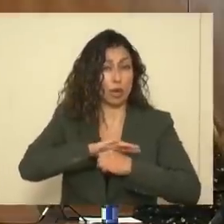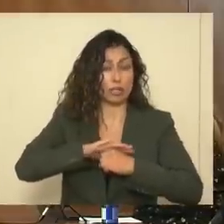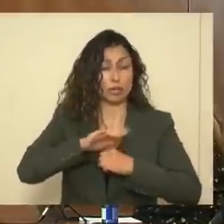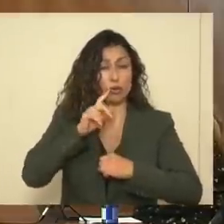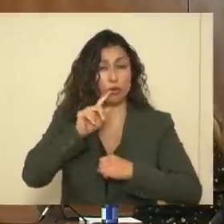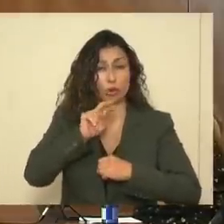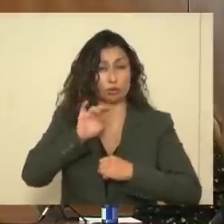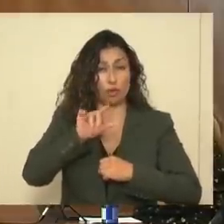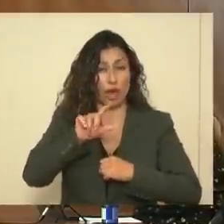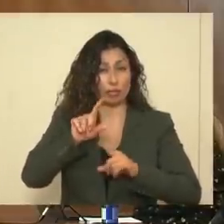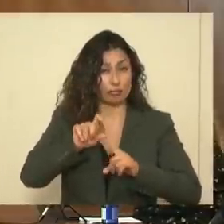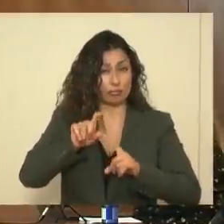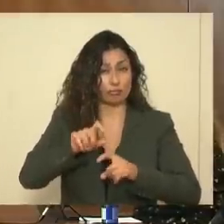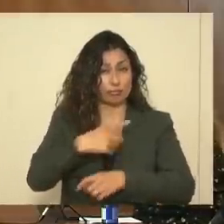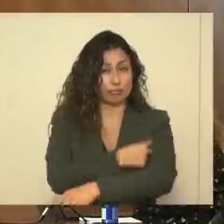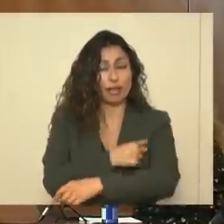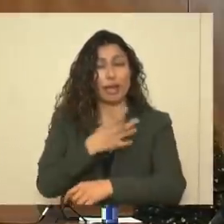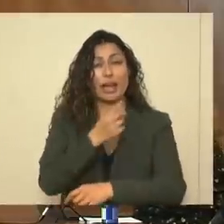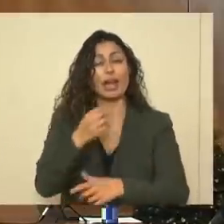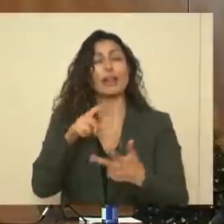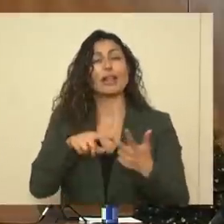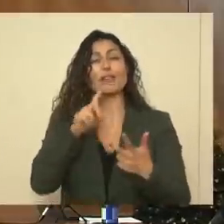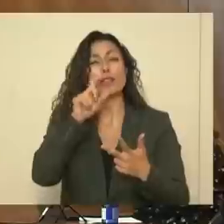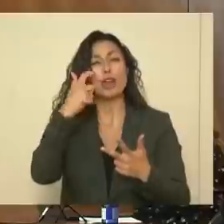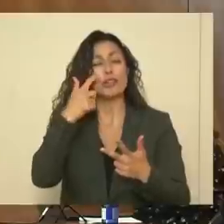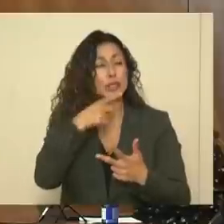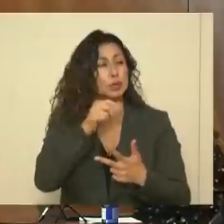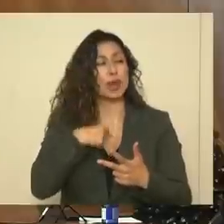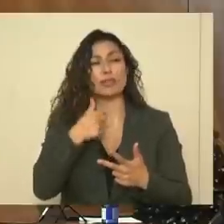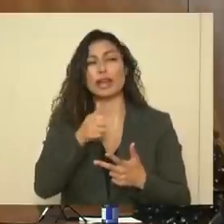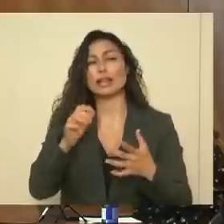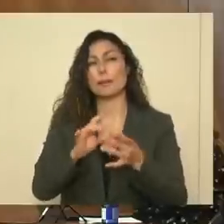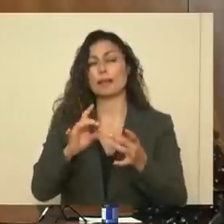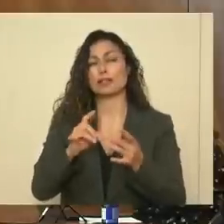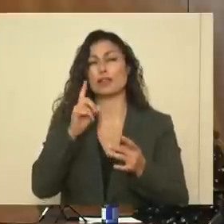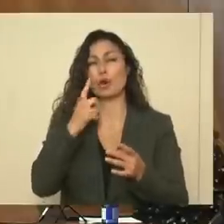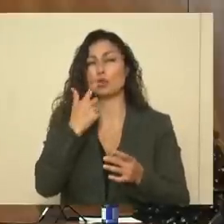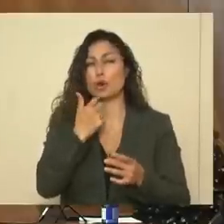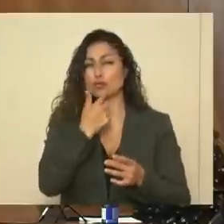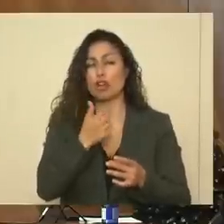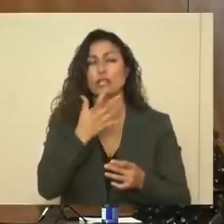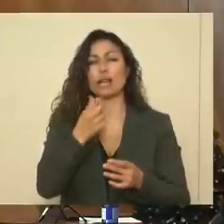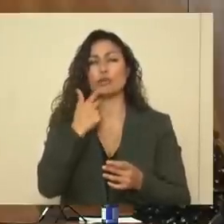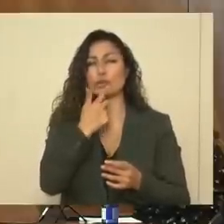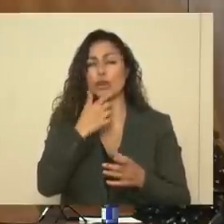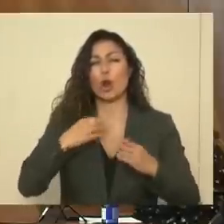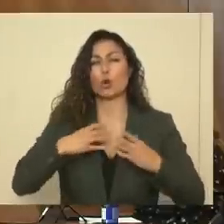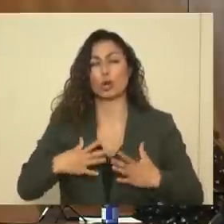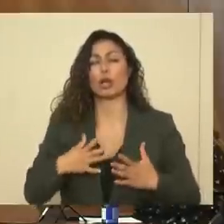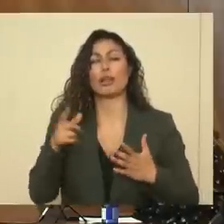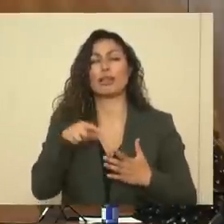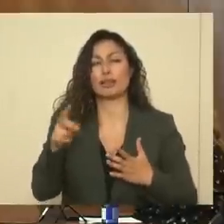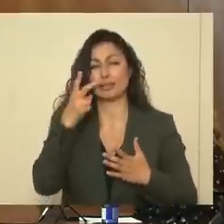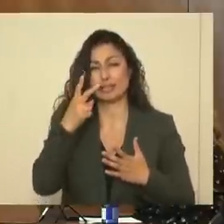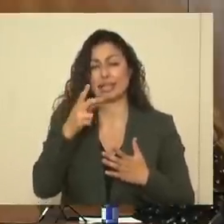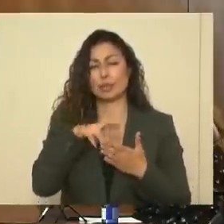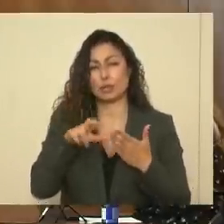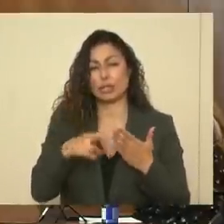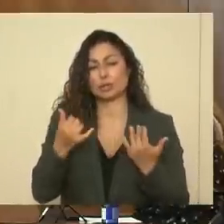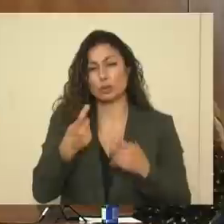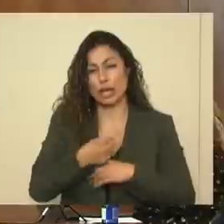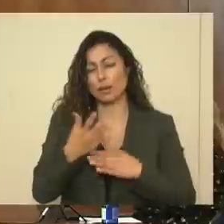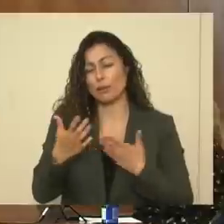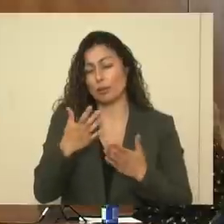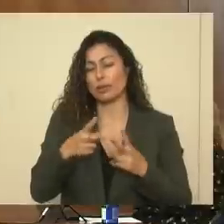a question for the governor, do you have any message for restaurants and restaurant owners out there as they're probably seeing the results today? Still a little bit